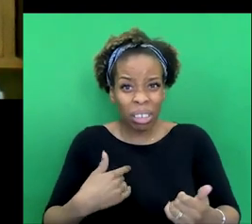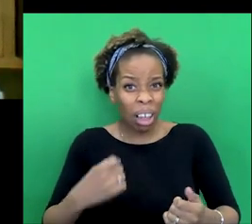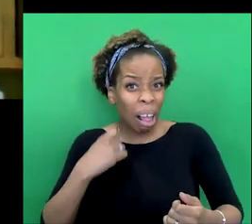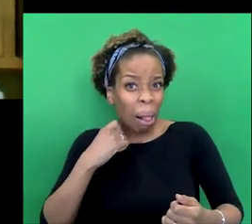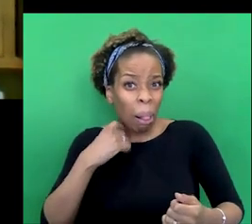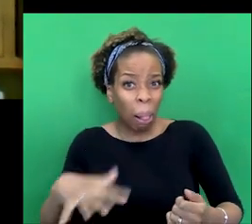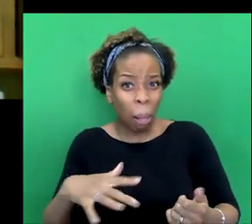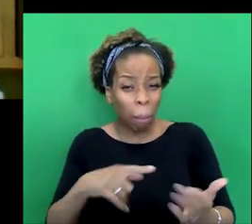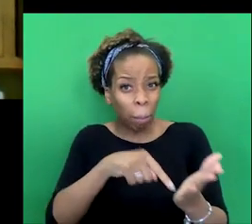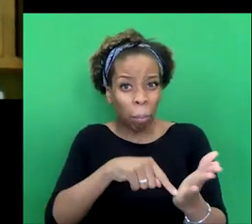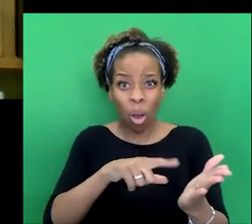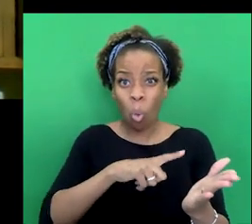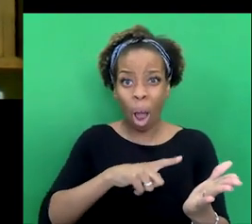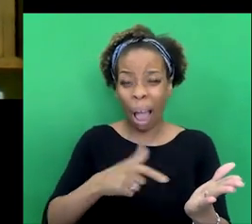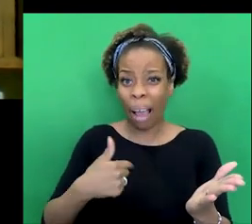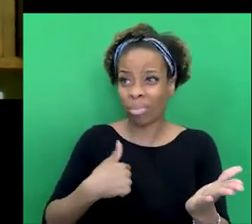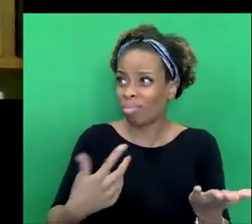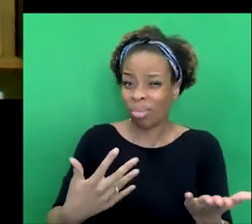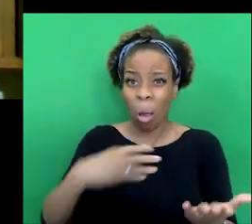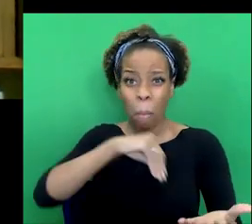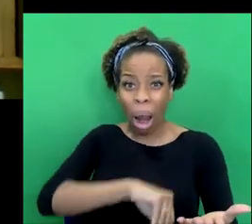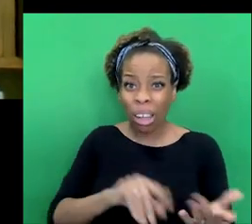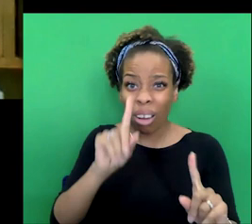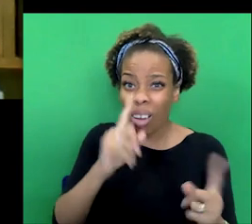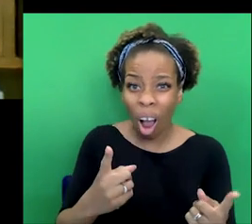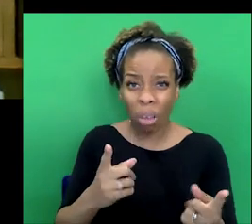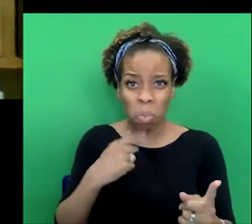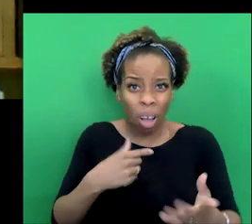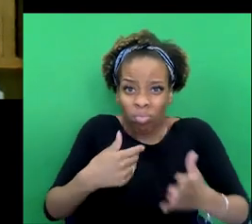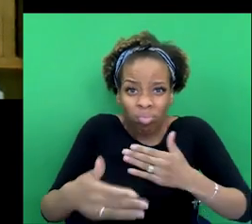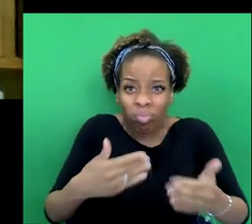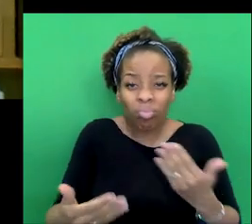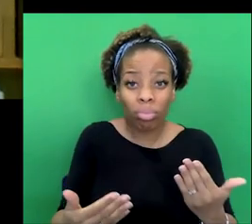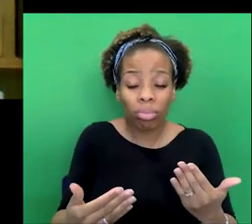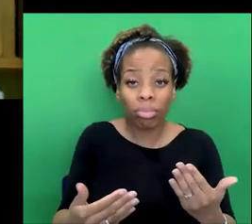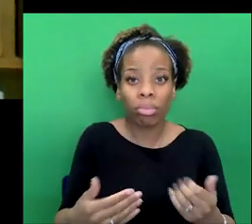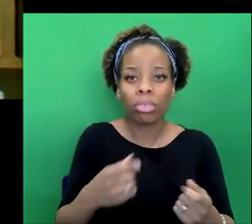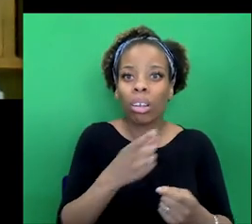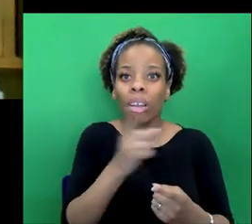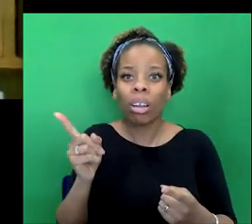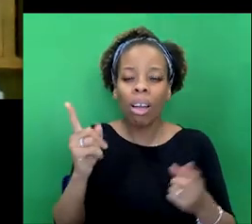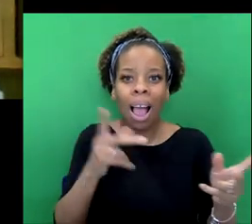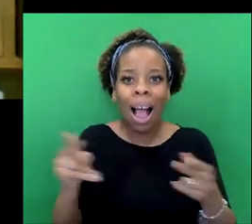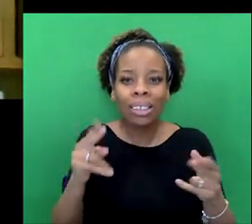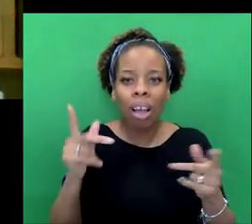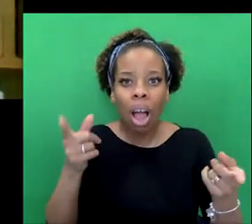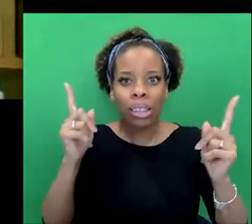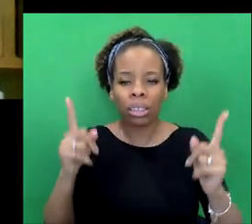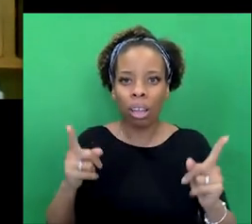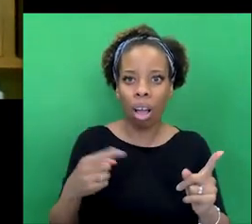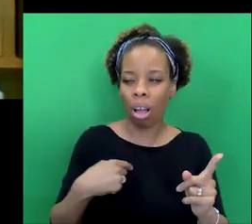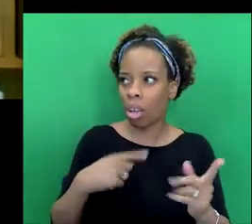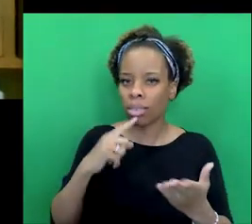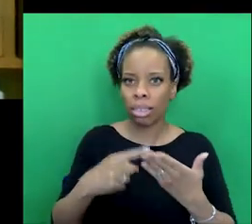bank balance along with him. But the editors of the Strand were extremely concerned about this. They were